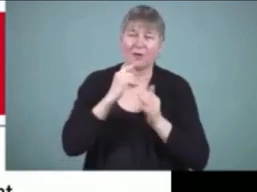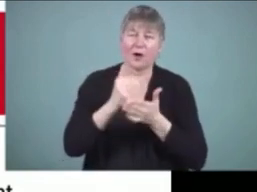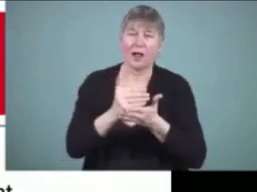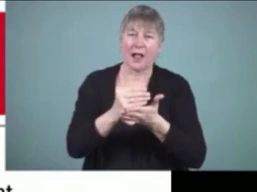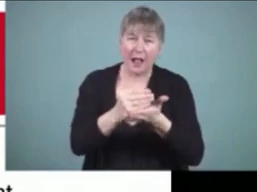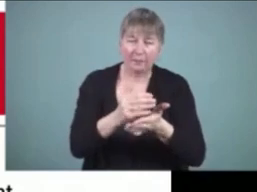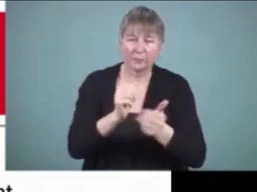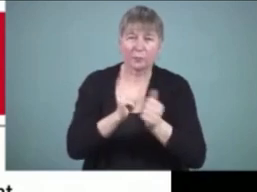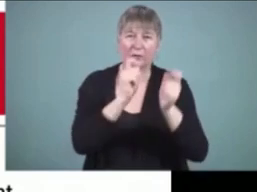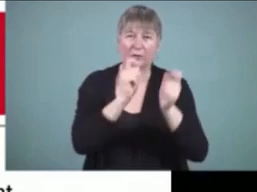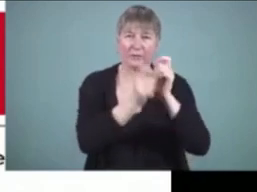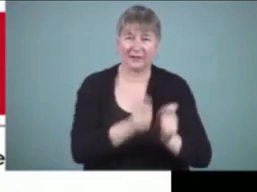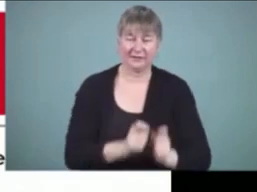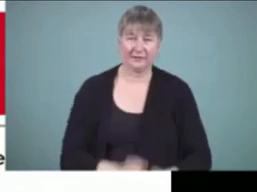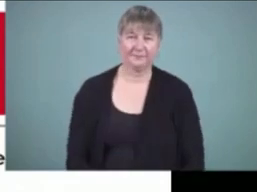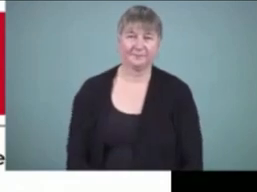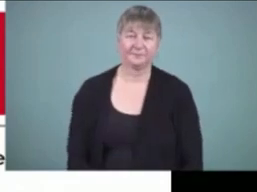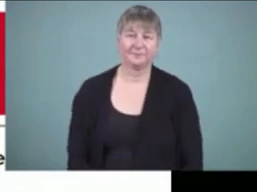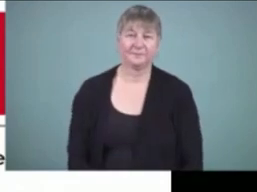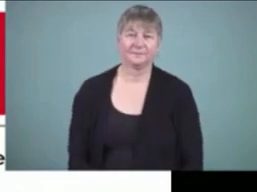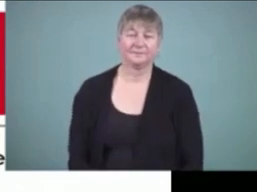next slide